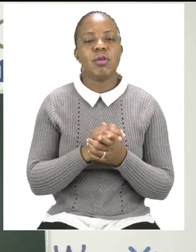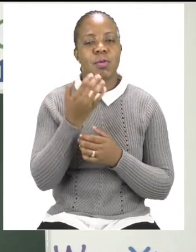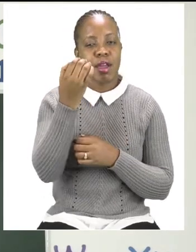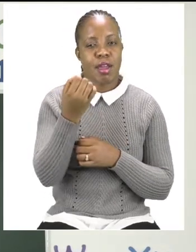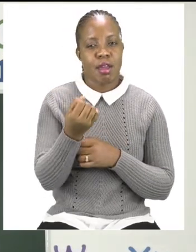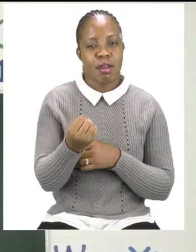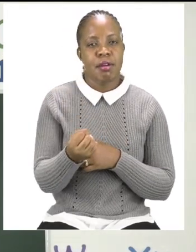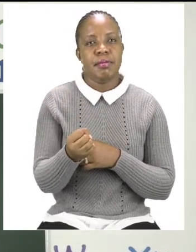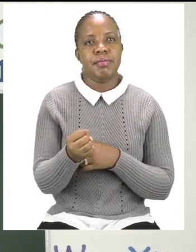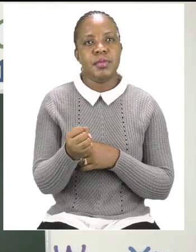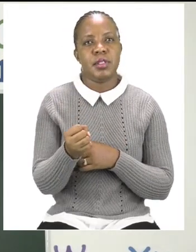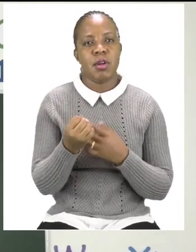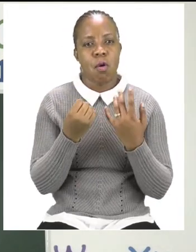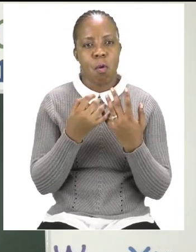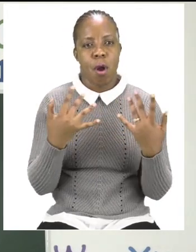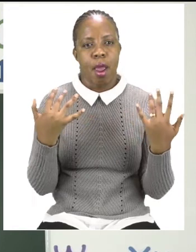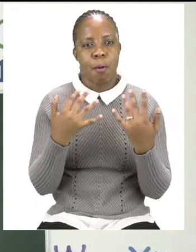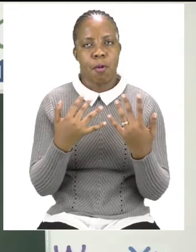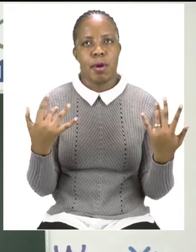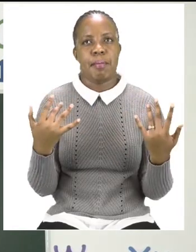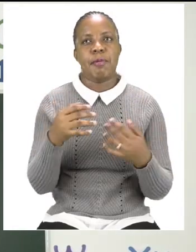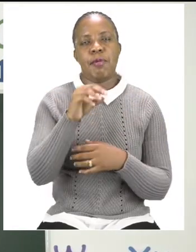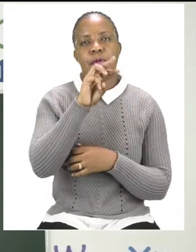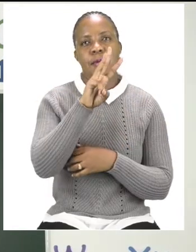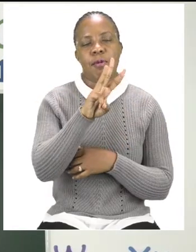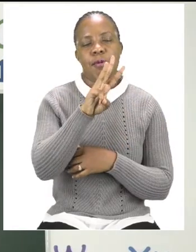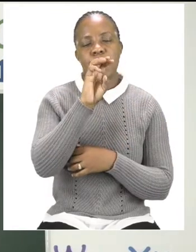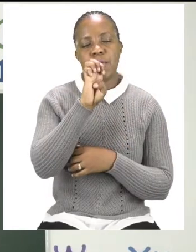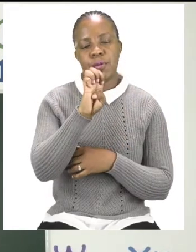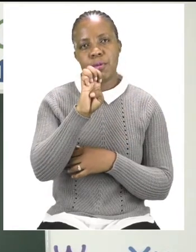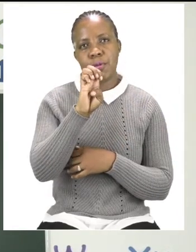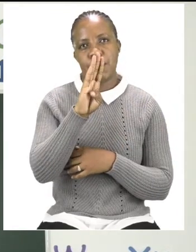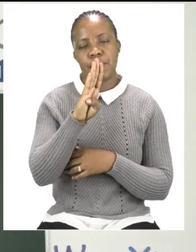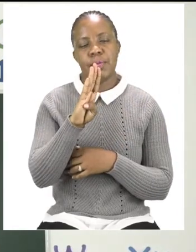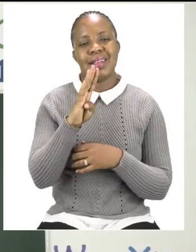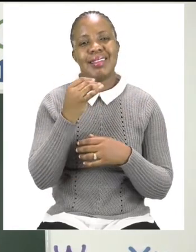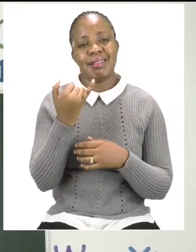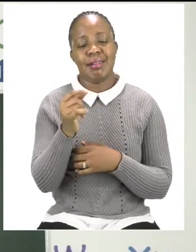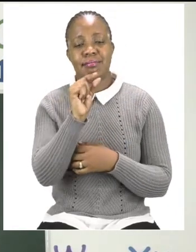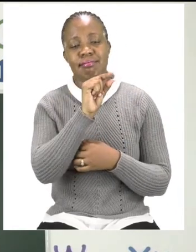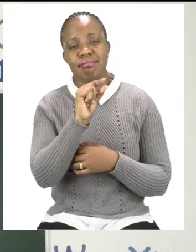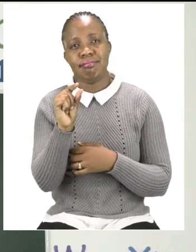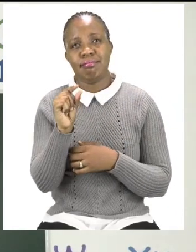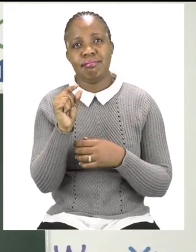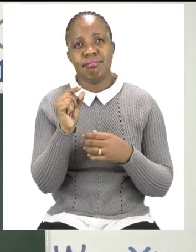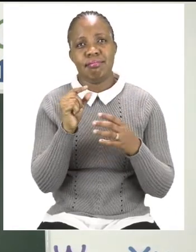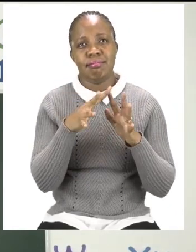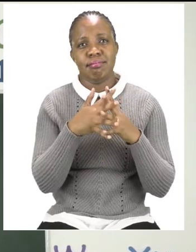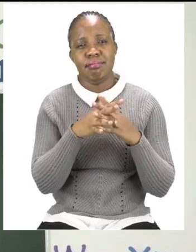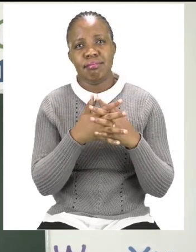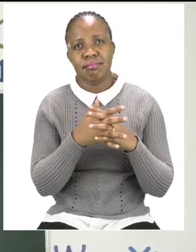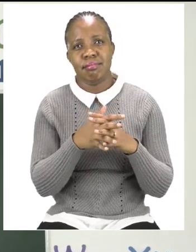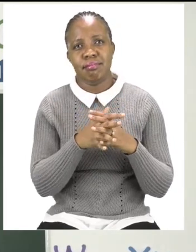letters that you can see there are M. Or rather, the first one that we can